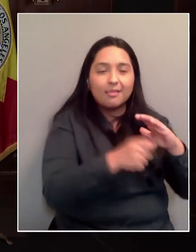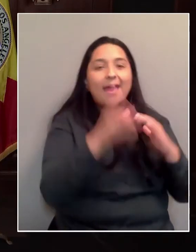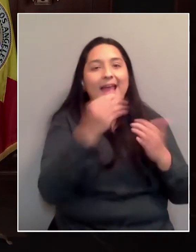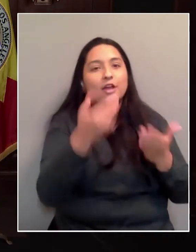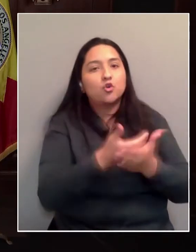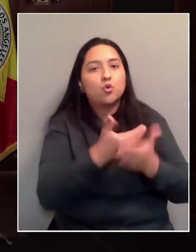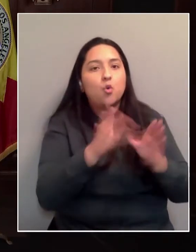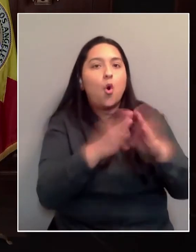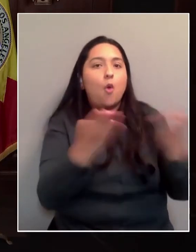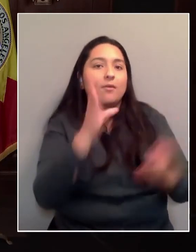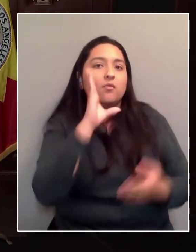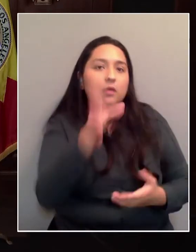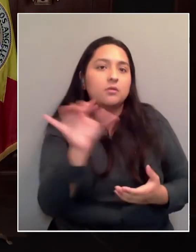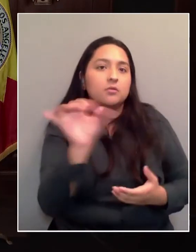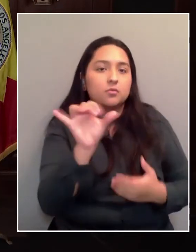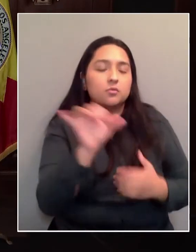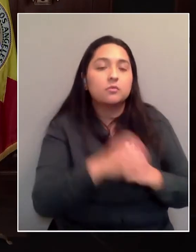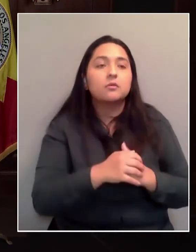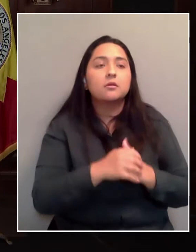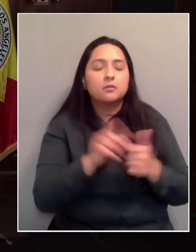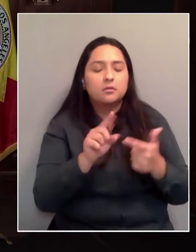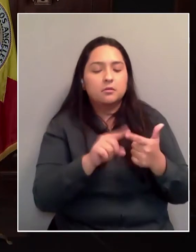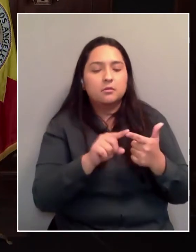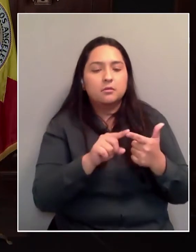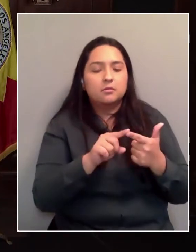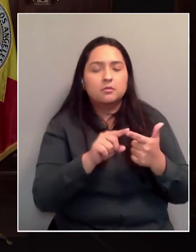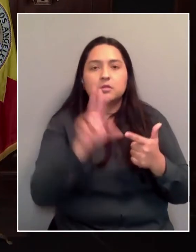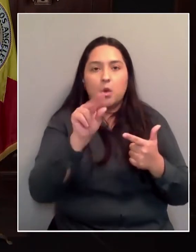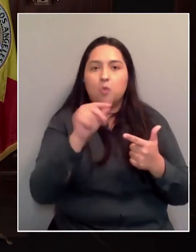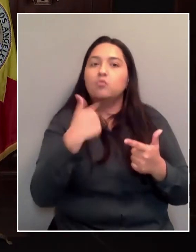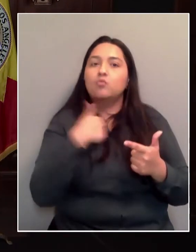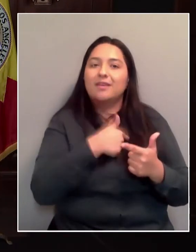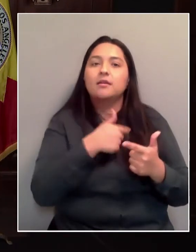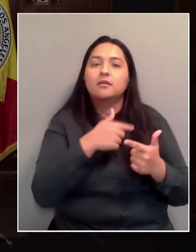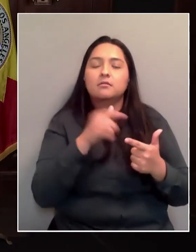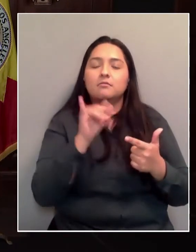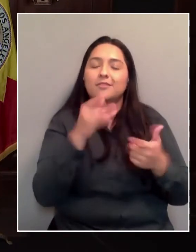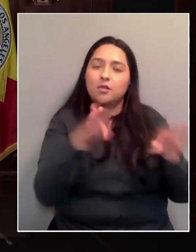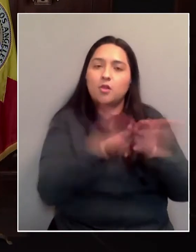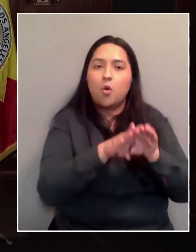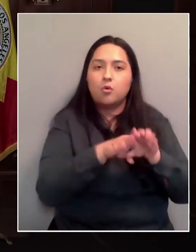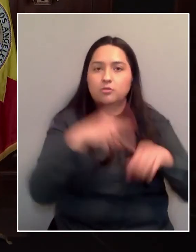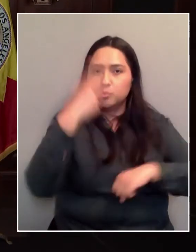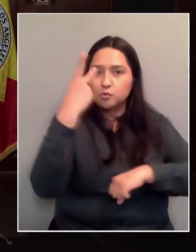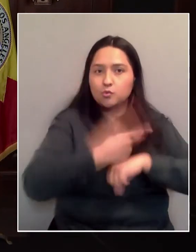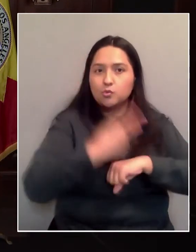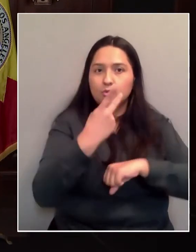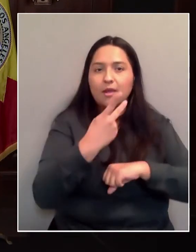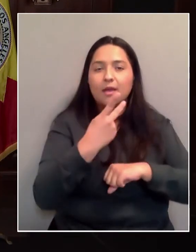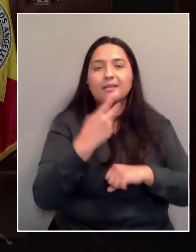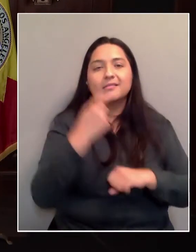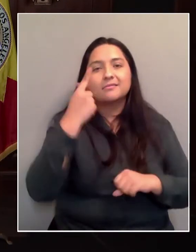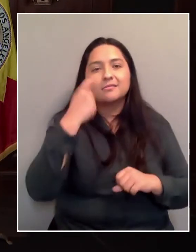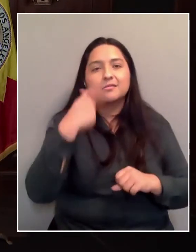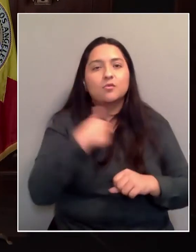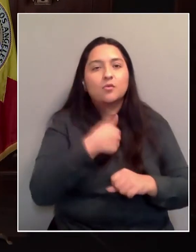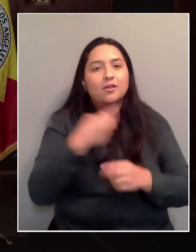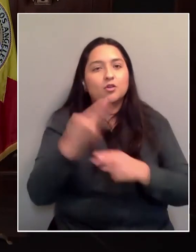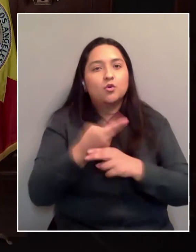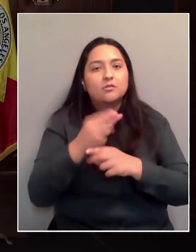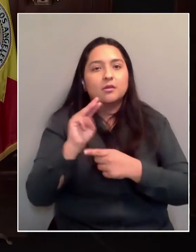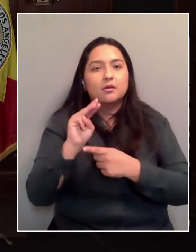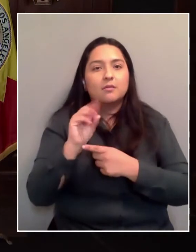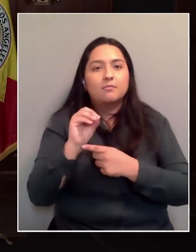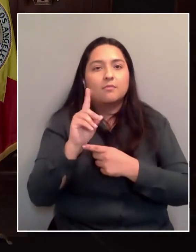the closures and second doses, no, we're closed for two days. But remember, we're using Moderna, so everybody's going to be able to hit their second dose